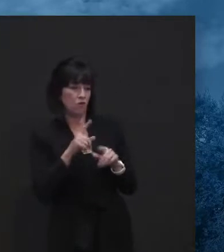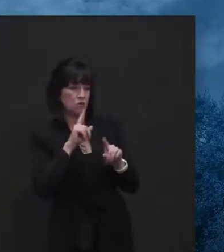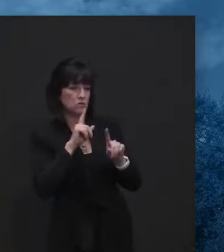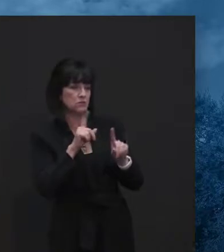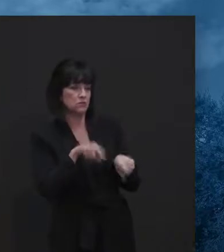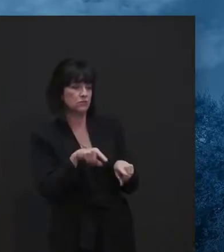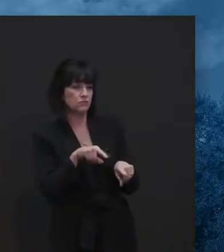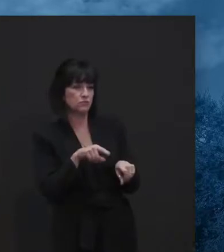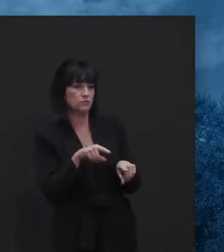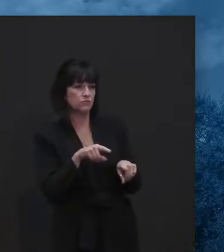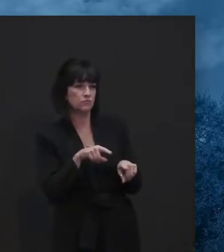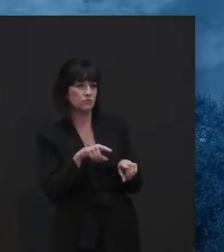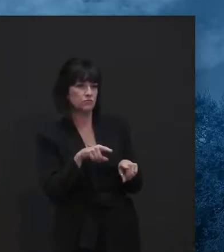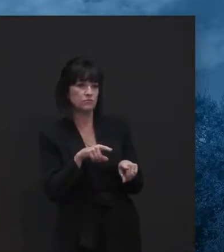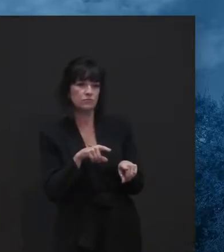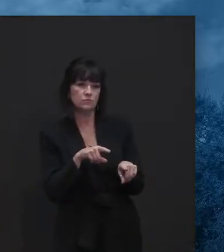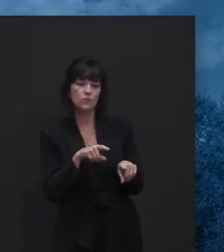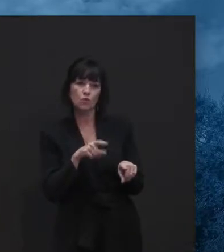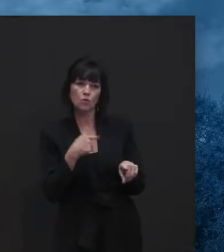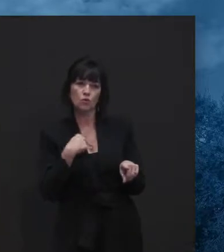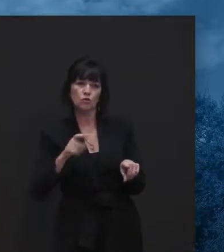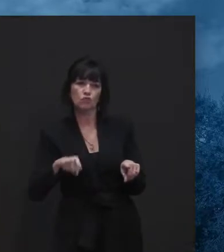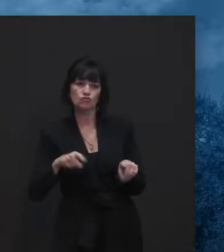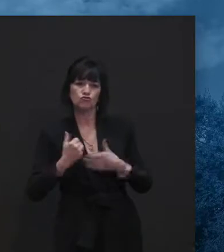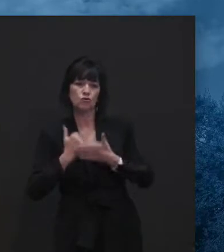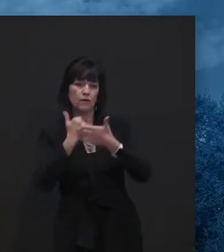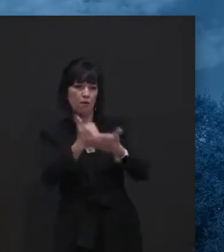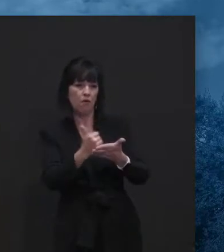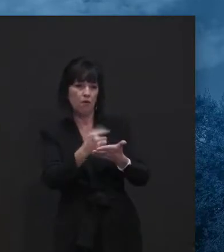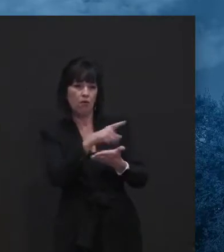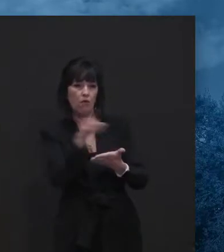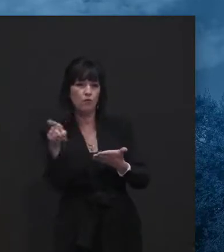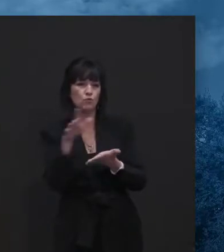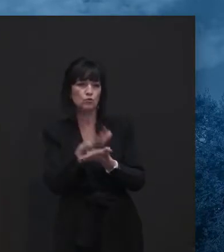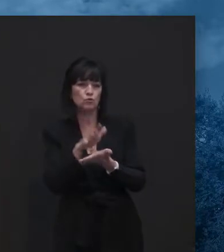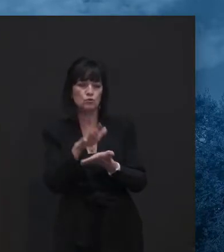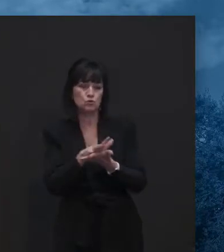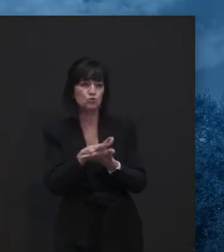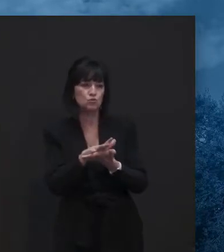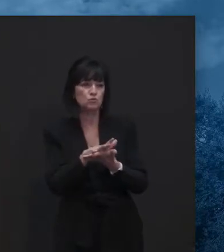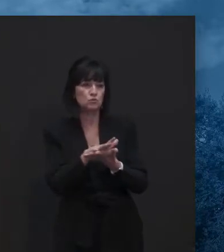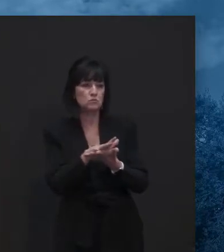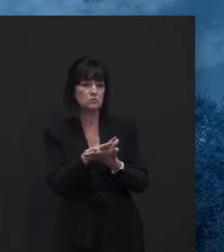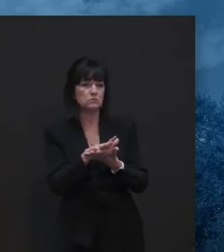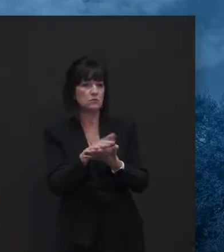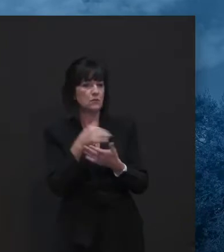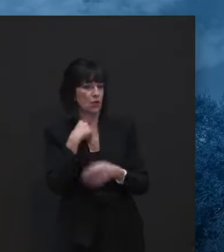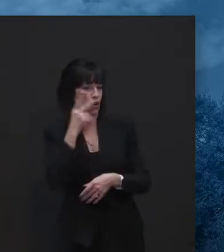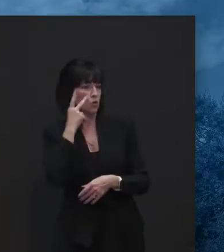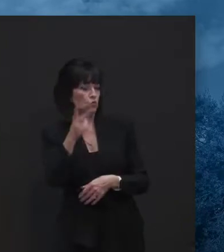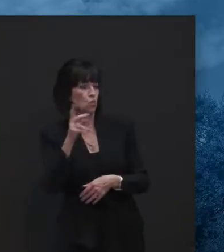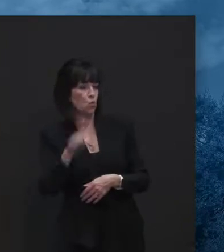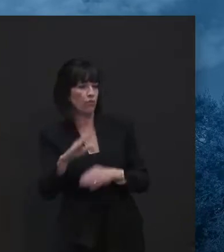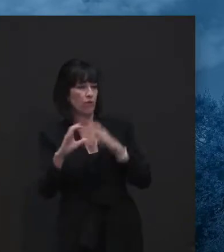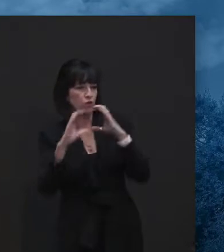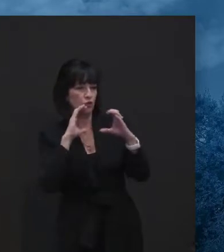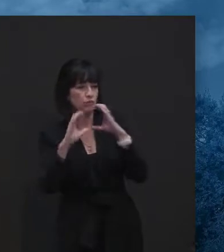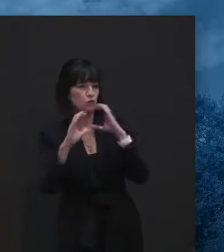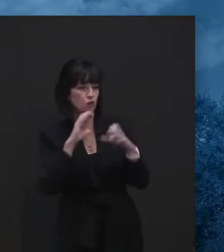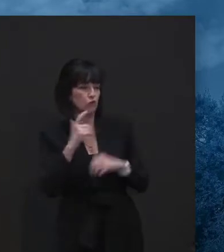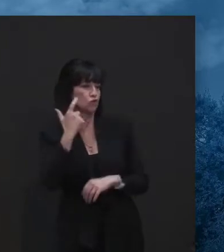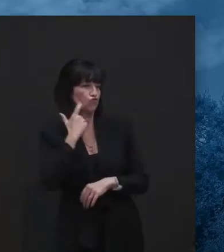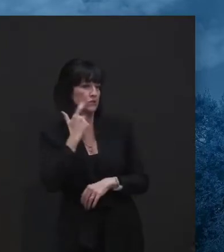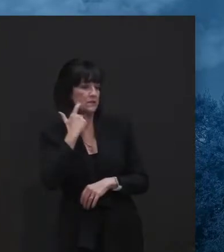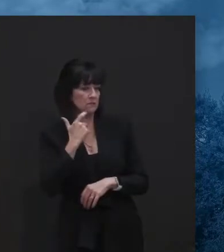ought to be, uh, trying to help there. And in any way we can, I did see that, uh, communication we had recently met